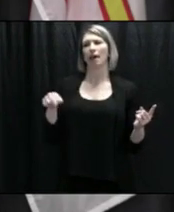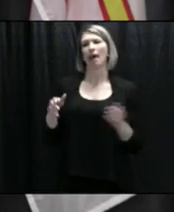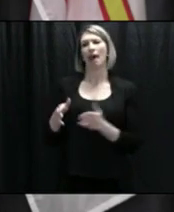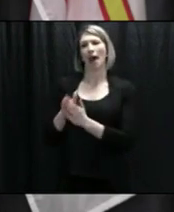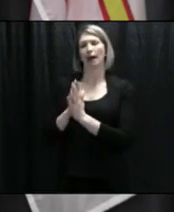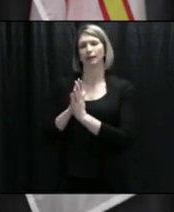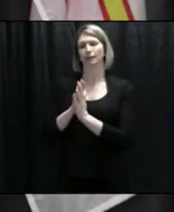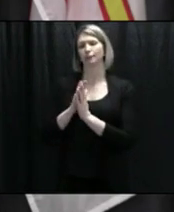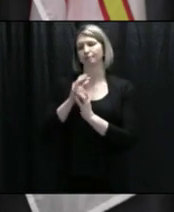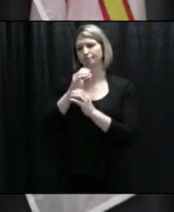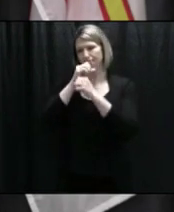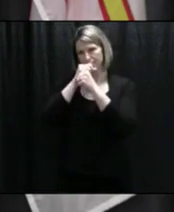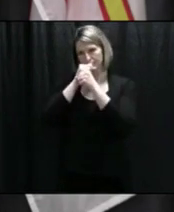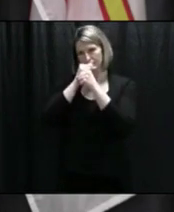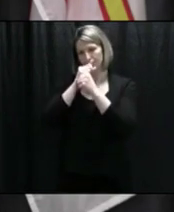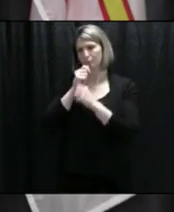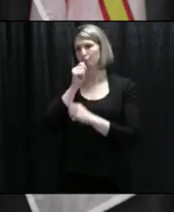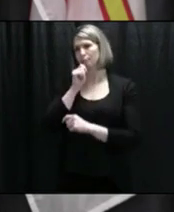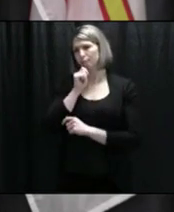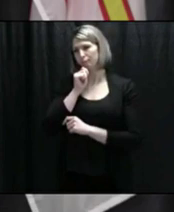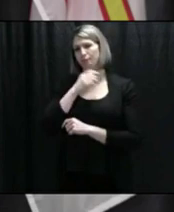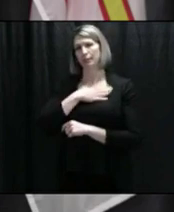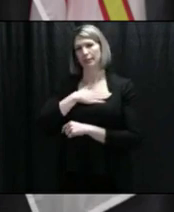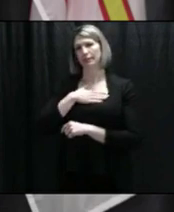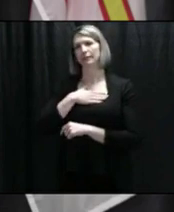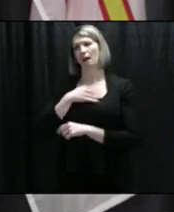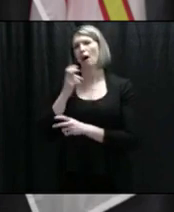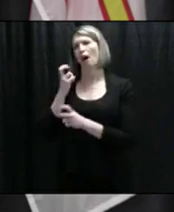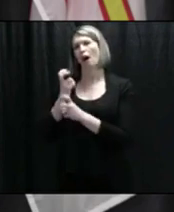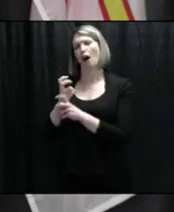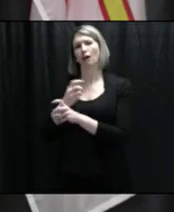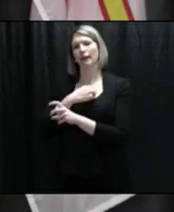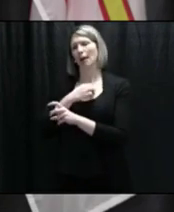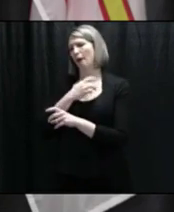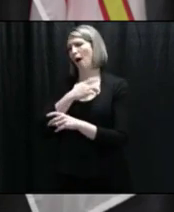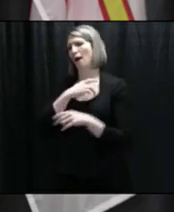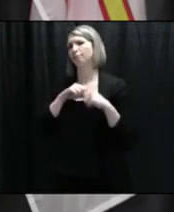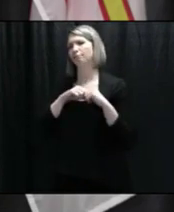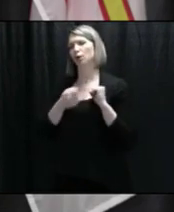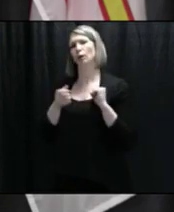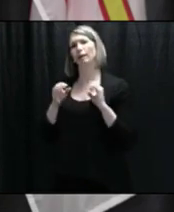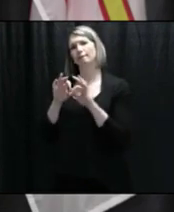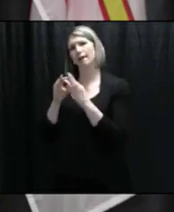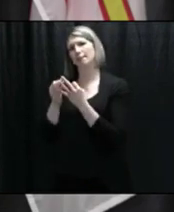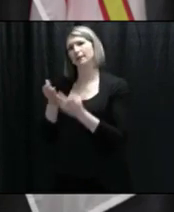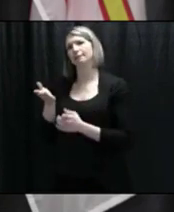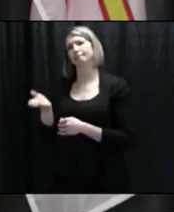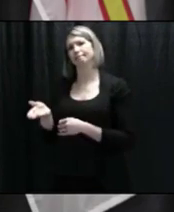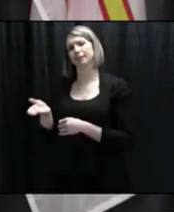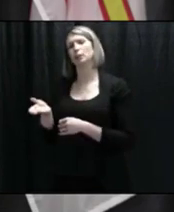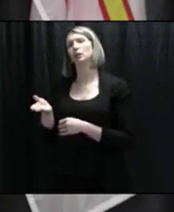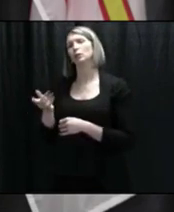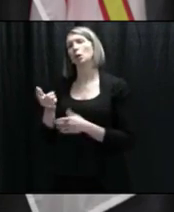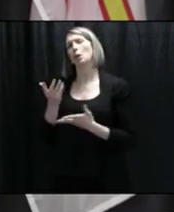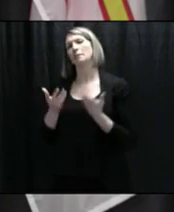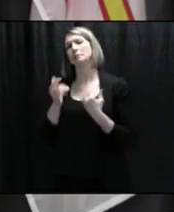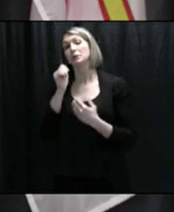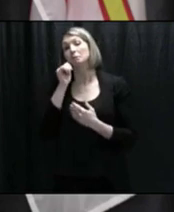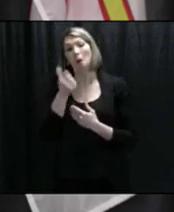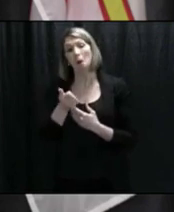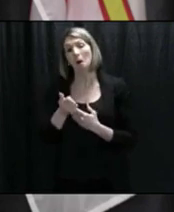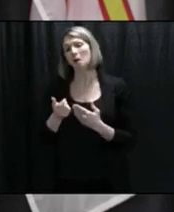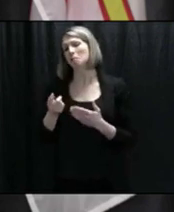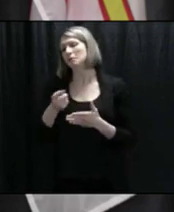You can imagine, you know, what the family is going through. And as I said, this could be some other family tomorrow. So, you know, the issues and questions